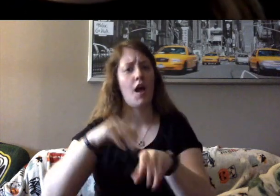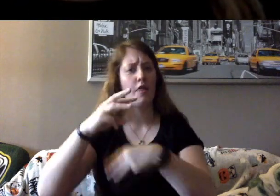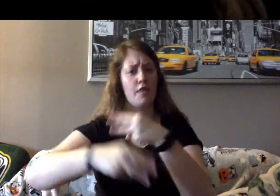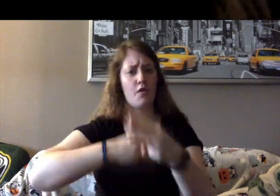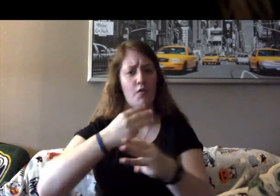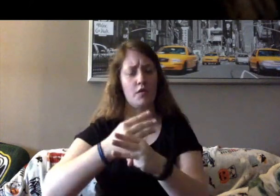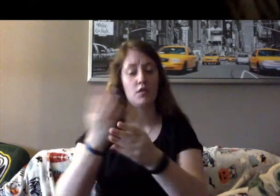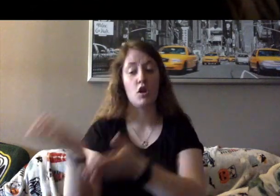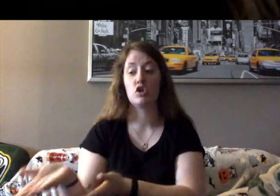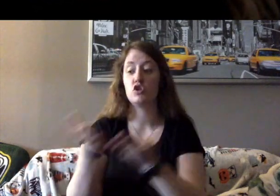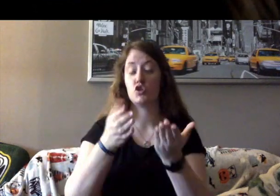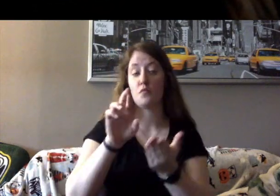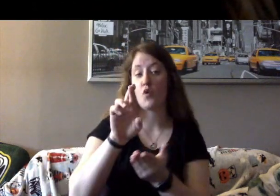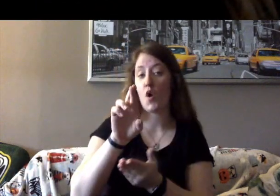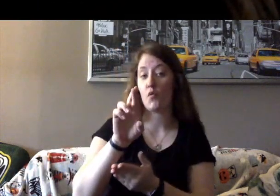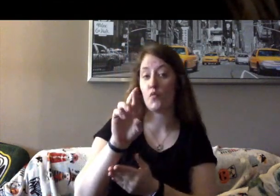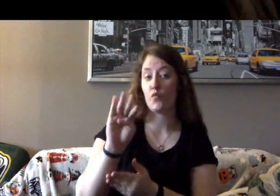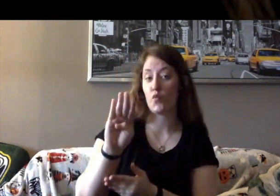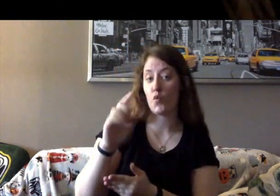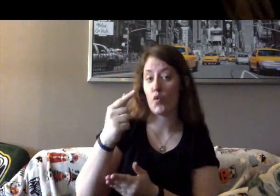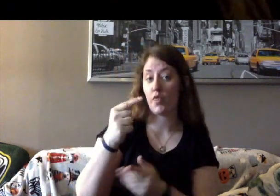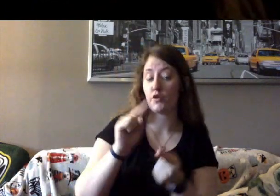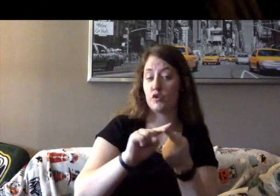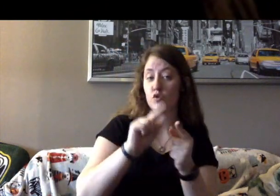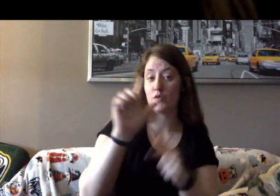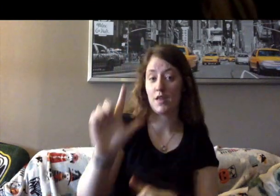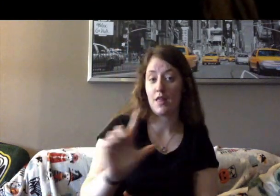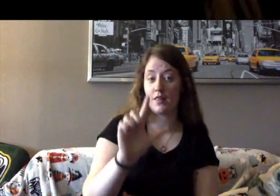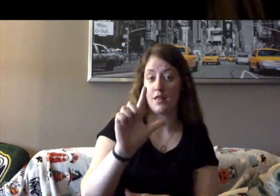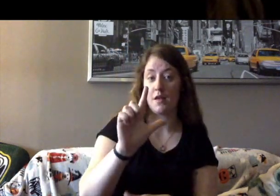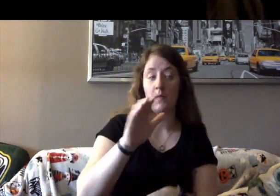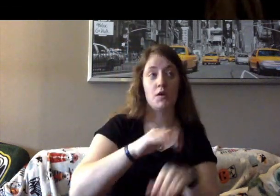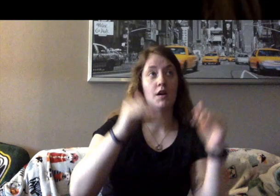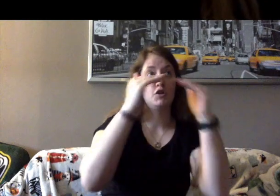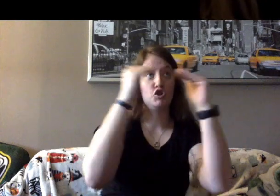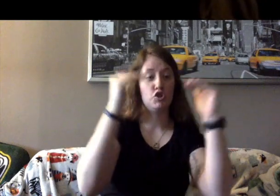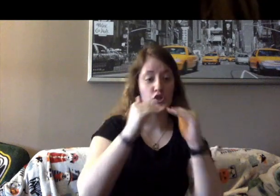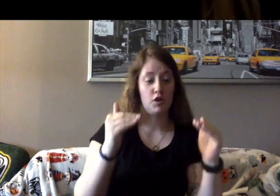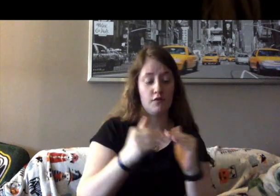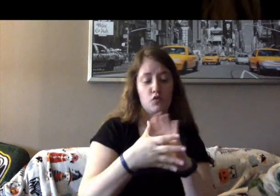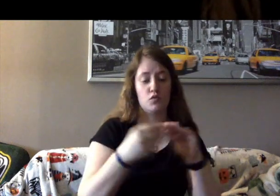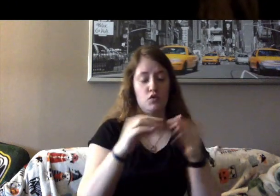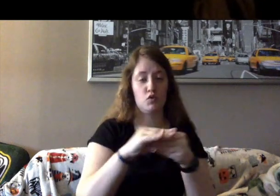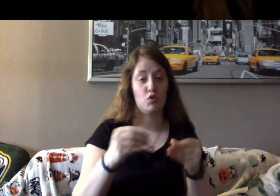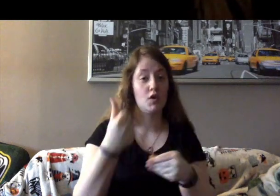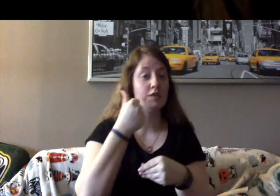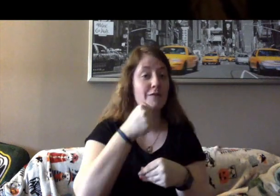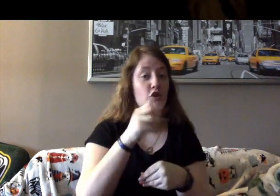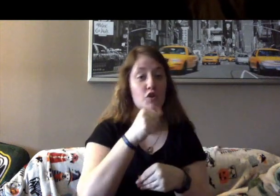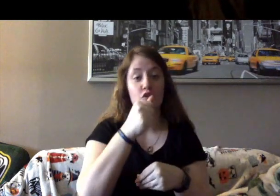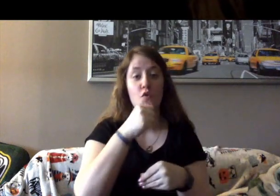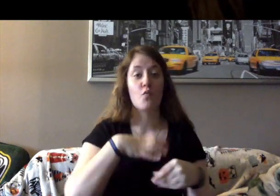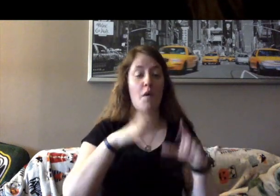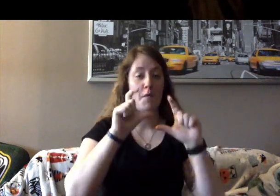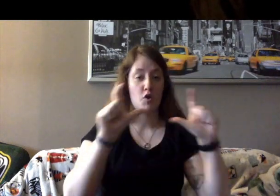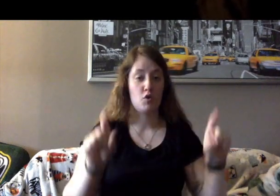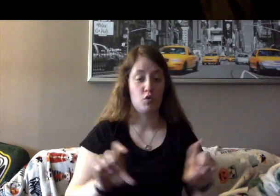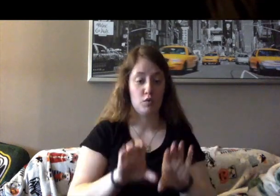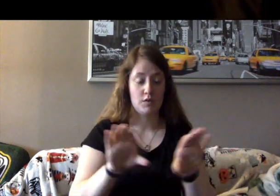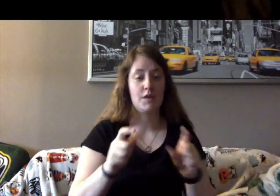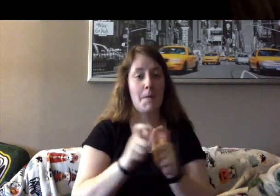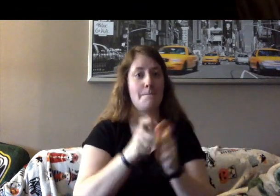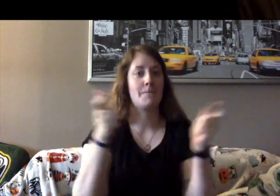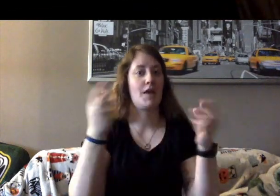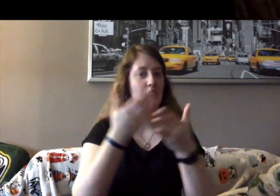library. On shelves were stories of girls and women who did big things. Ruth read about Nancy